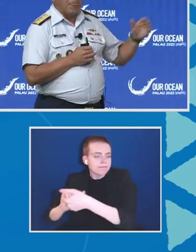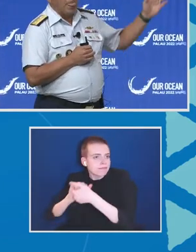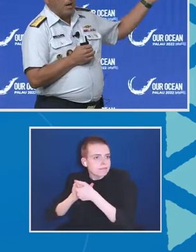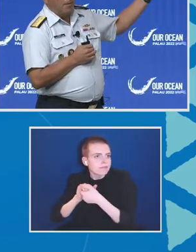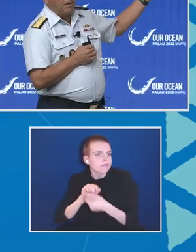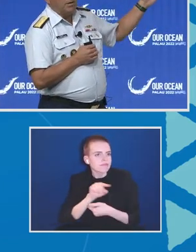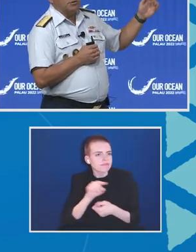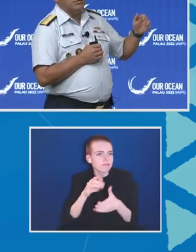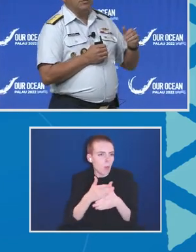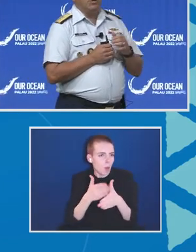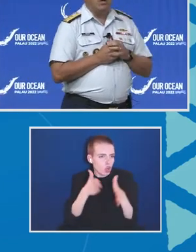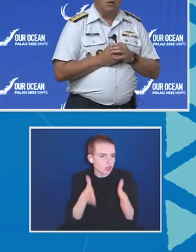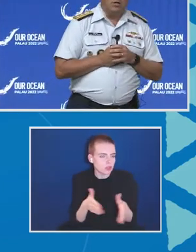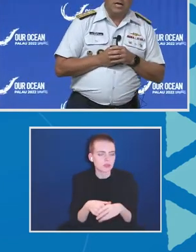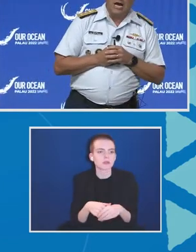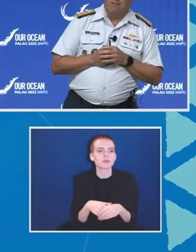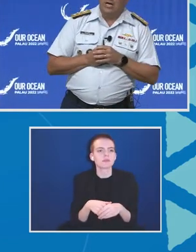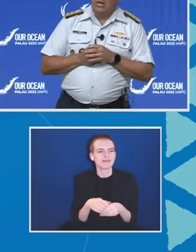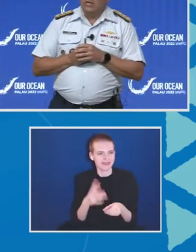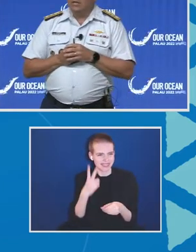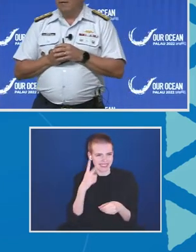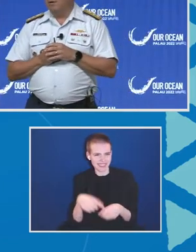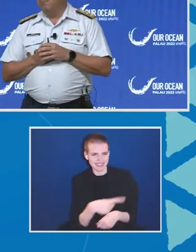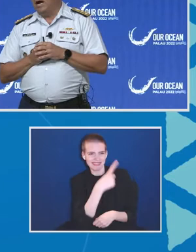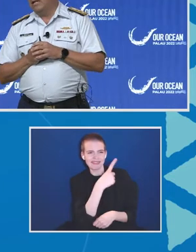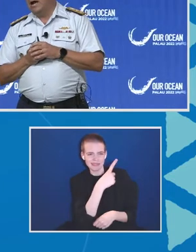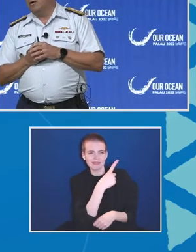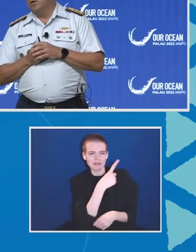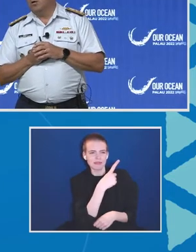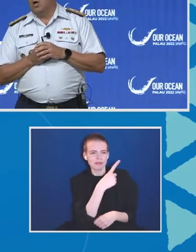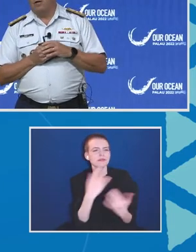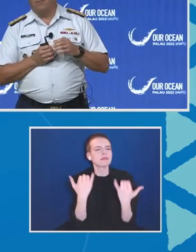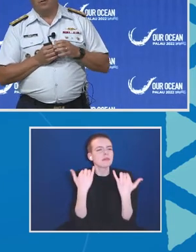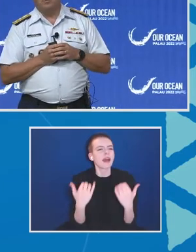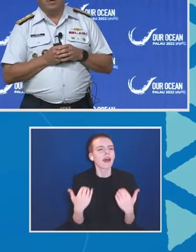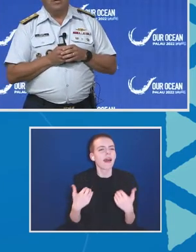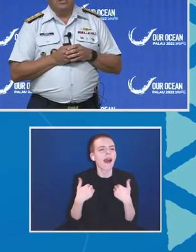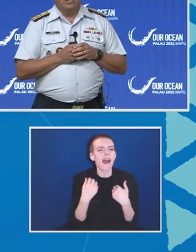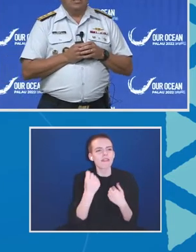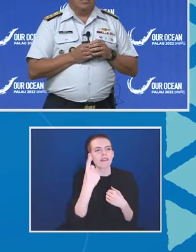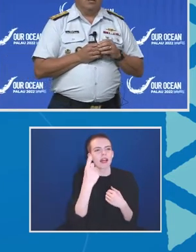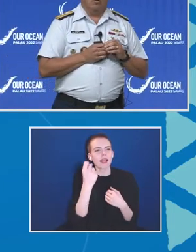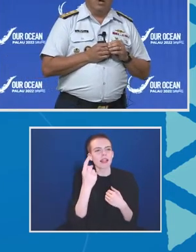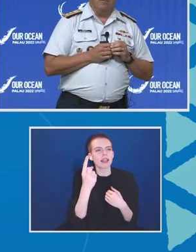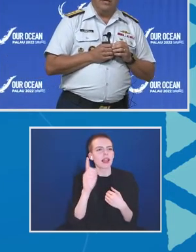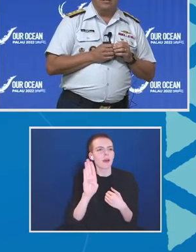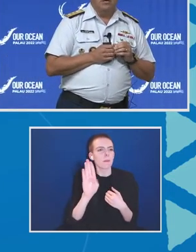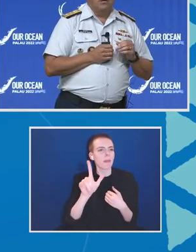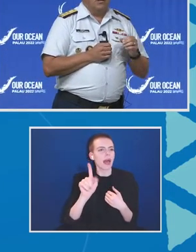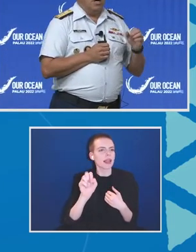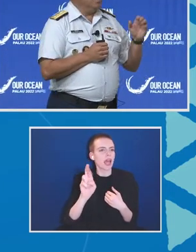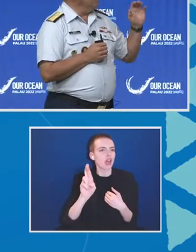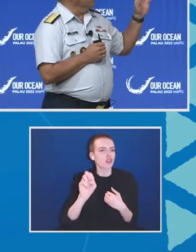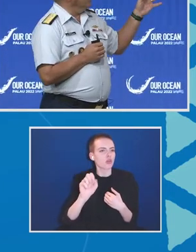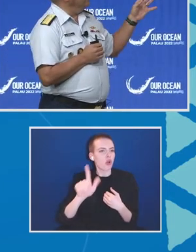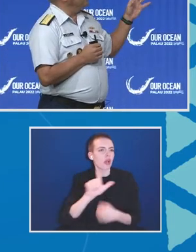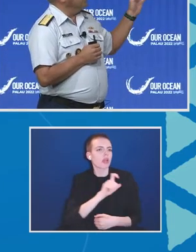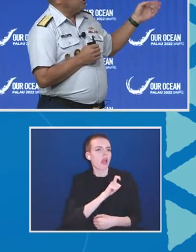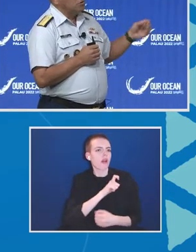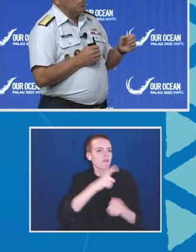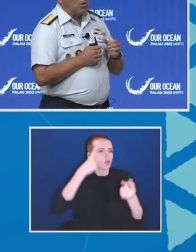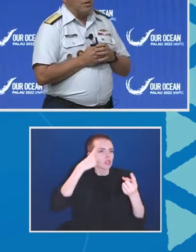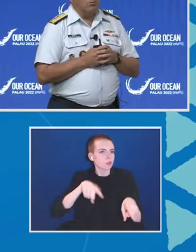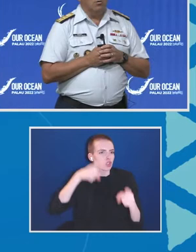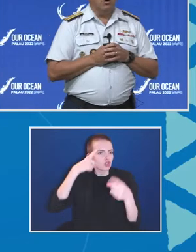partners. Up here you'll see we currently have 11 bilateral law enforcement agreements in the